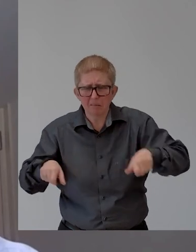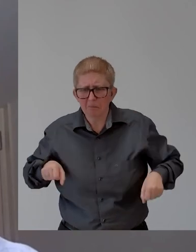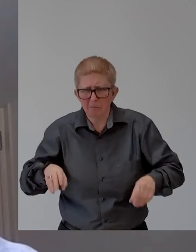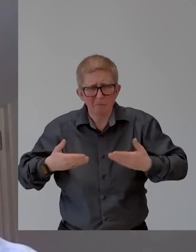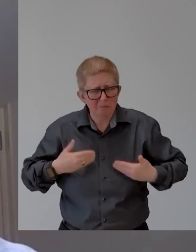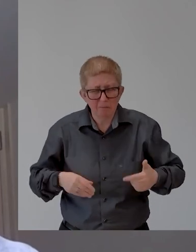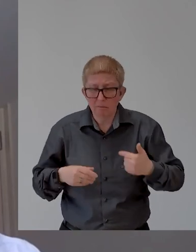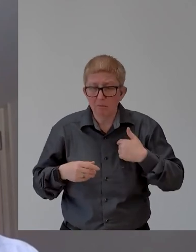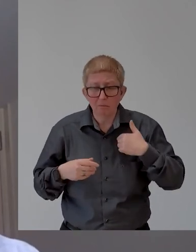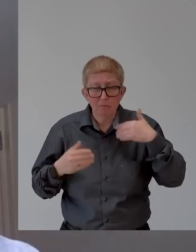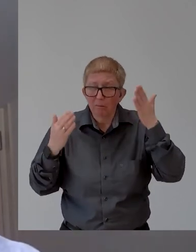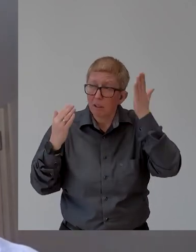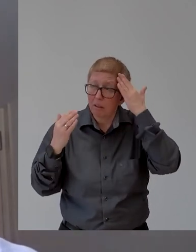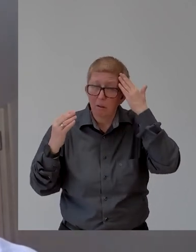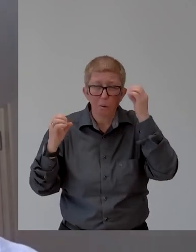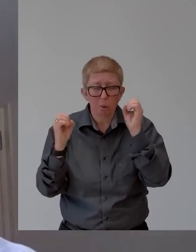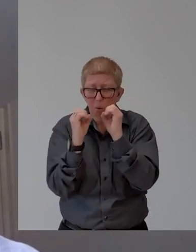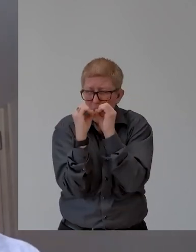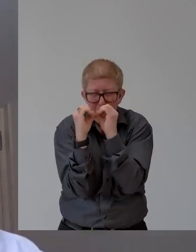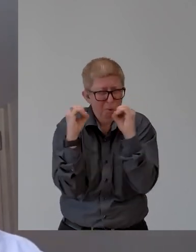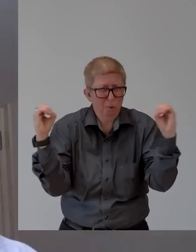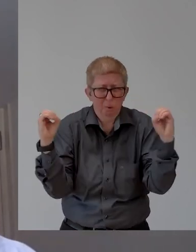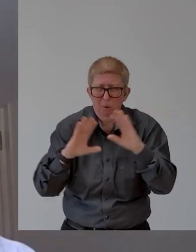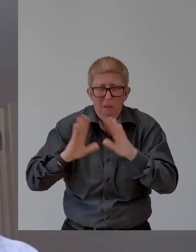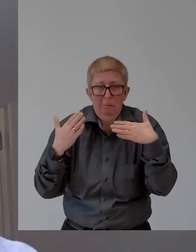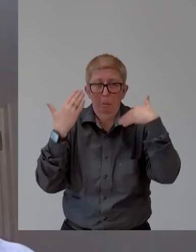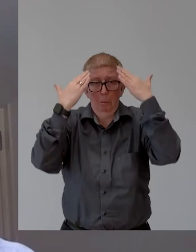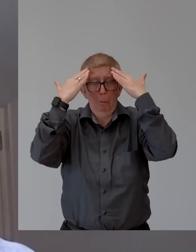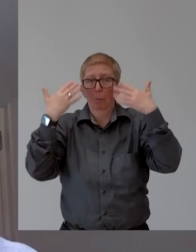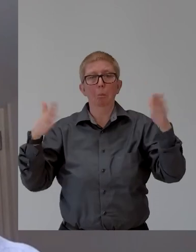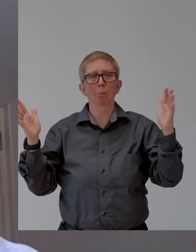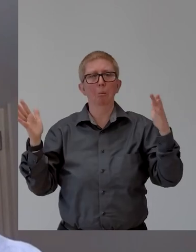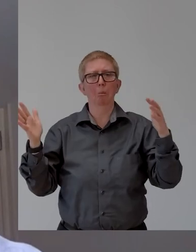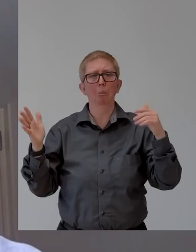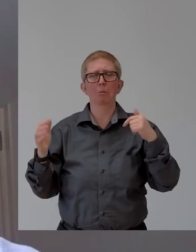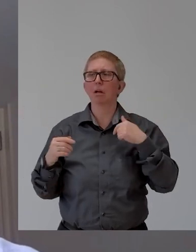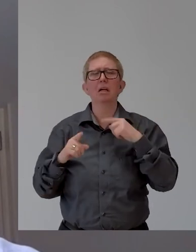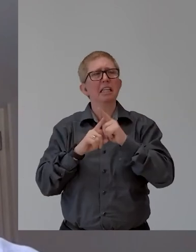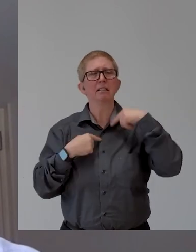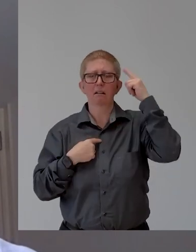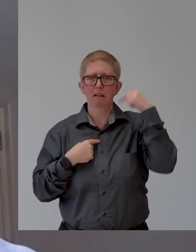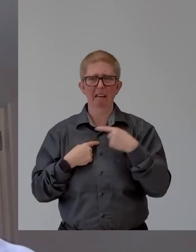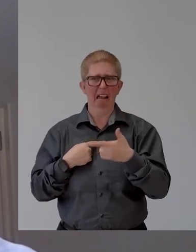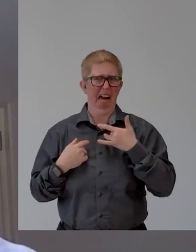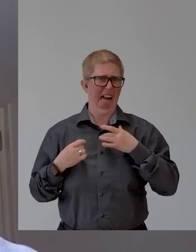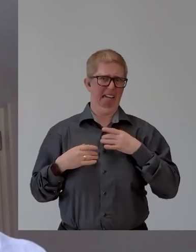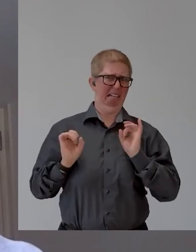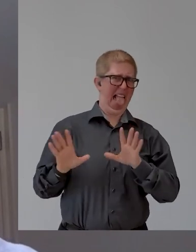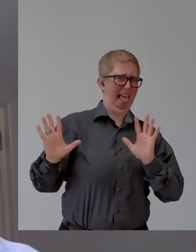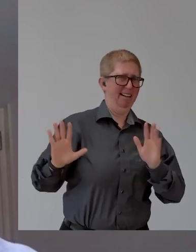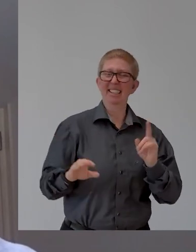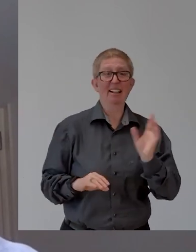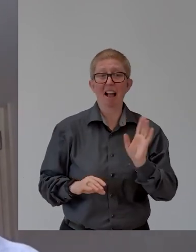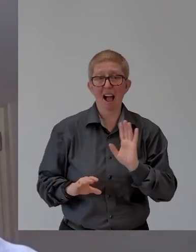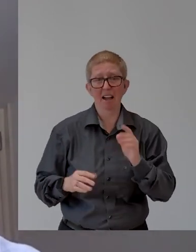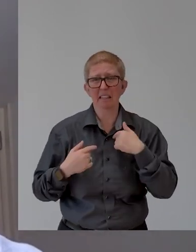you know, it wasn't that I didn't want to, or, you know, if I'm honest, I guess I was frightened, you know, walking